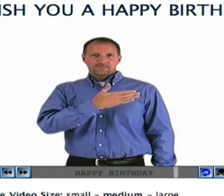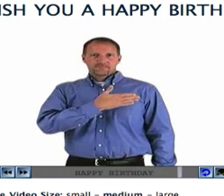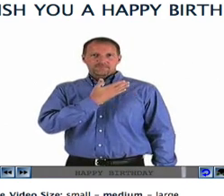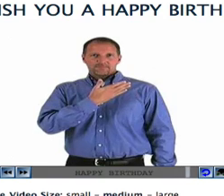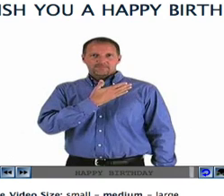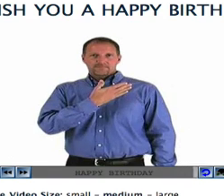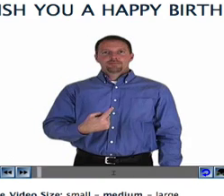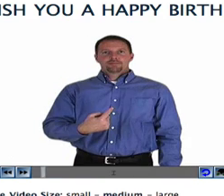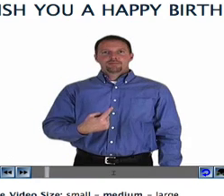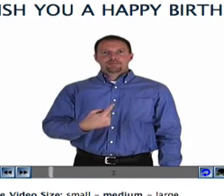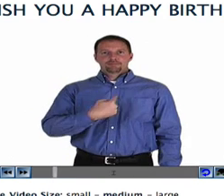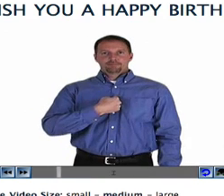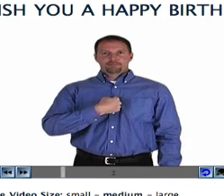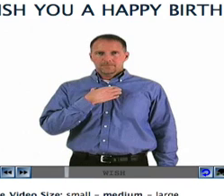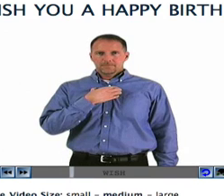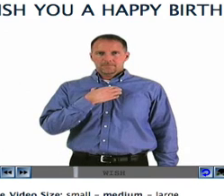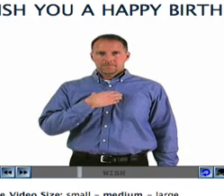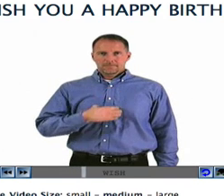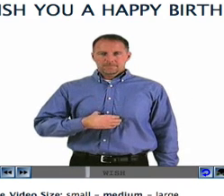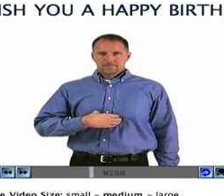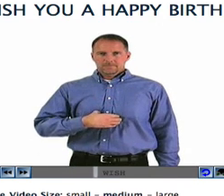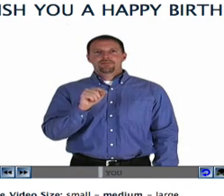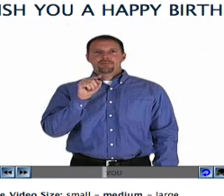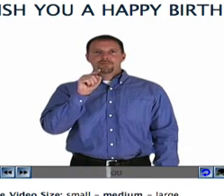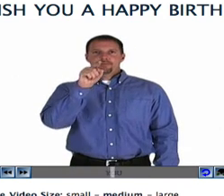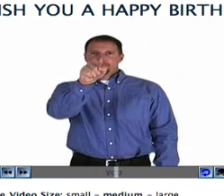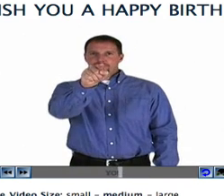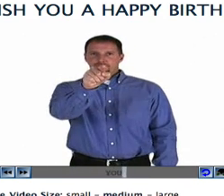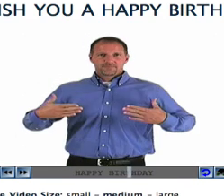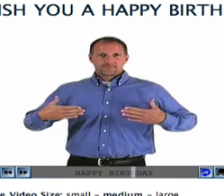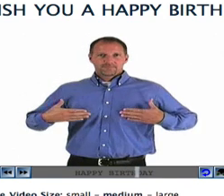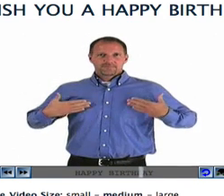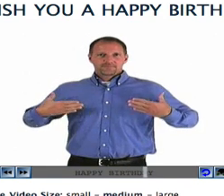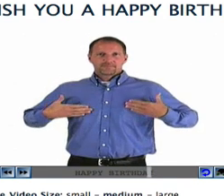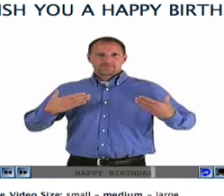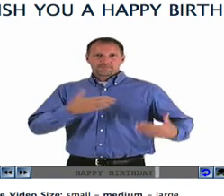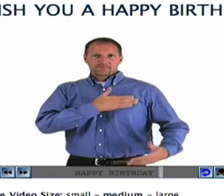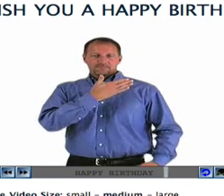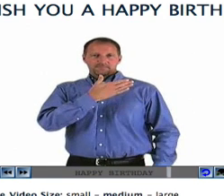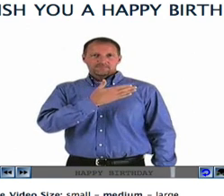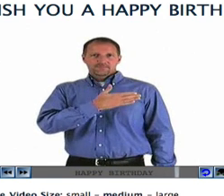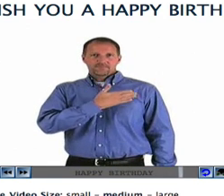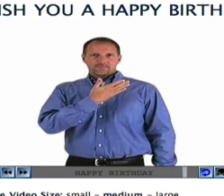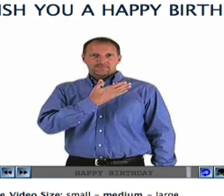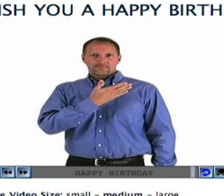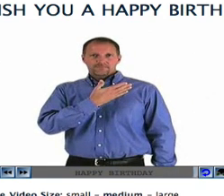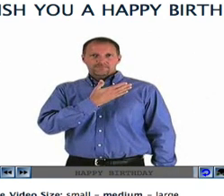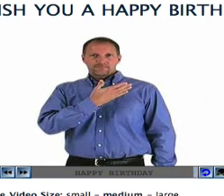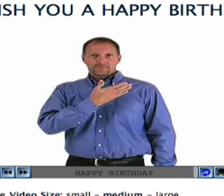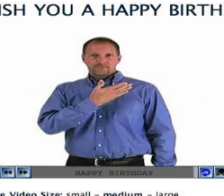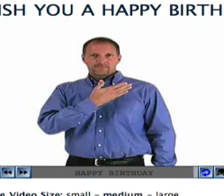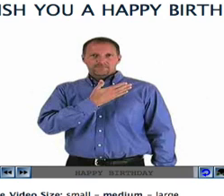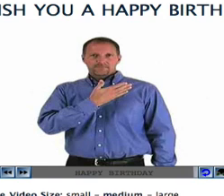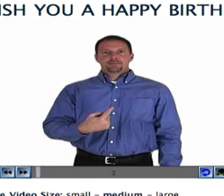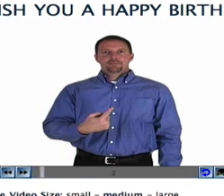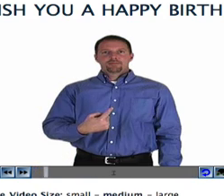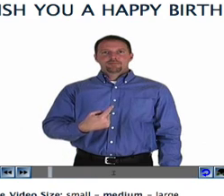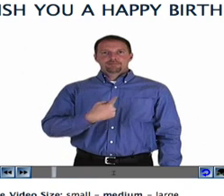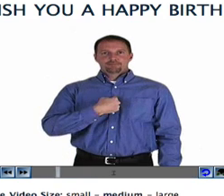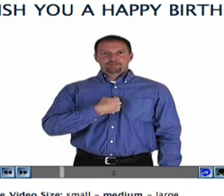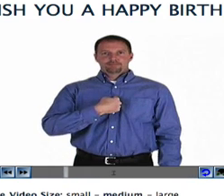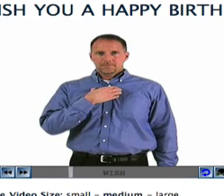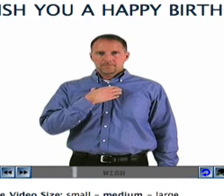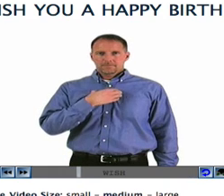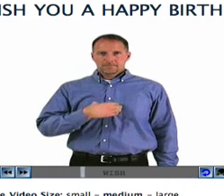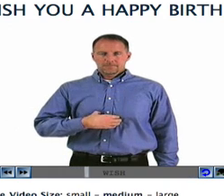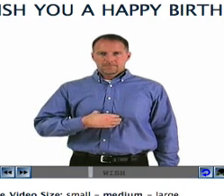Happy Birthday. The Phrase Builder does not translate into American Sign Language or serve as an interpreter. Rather, it is simply